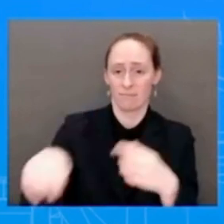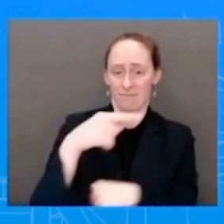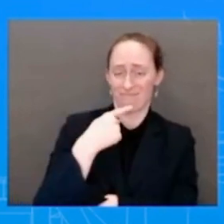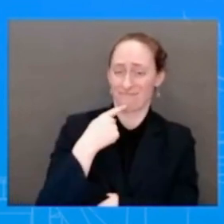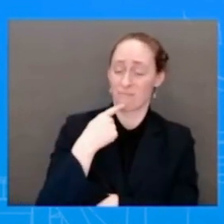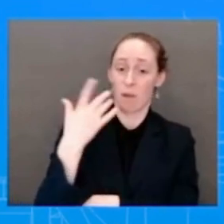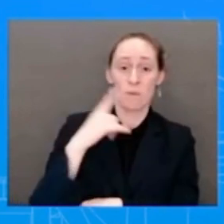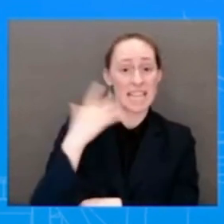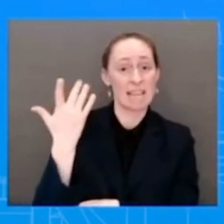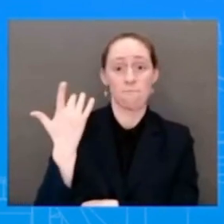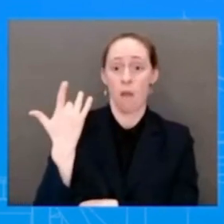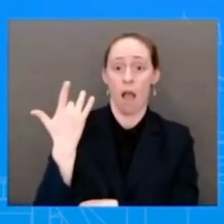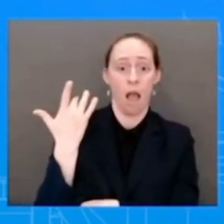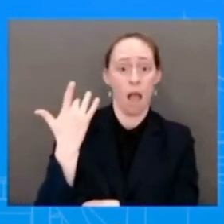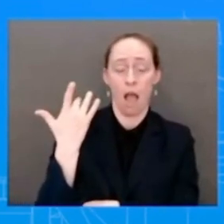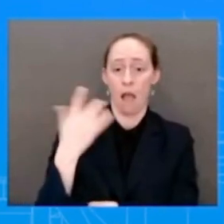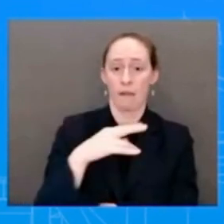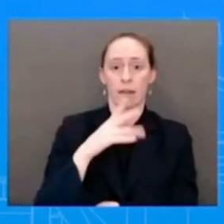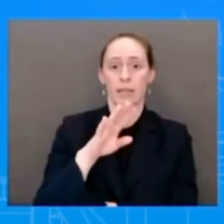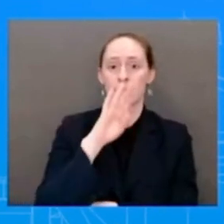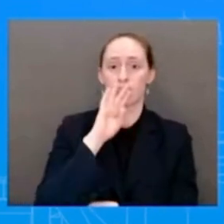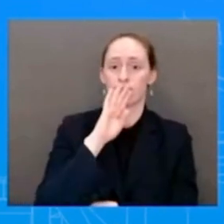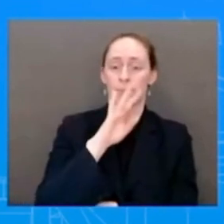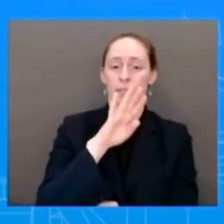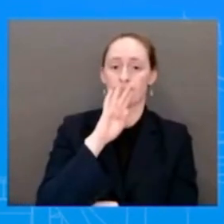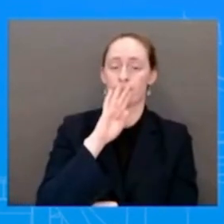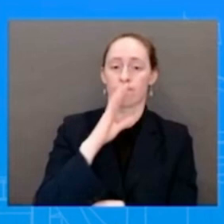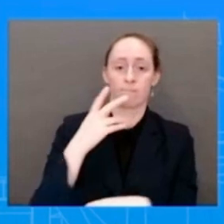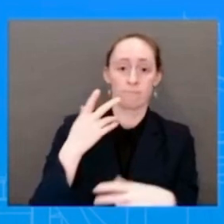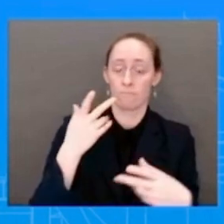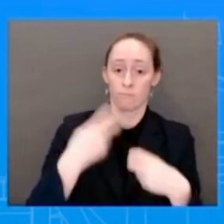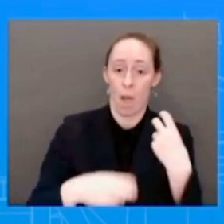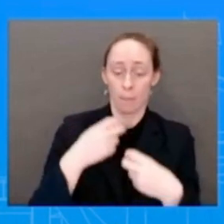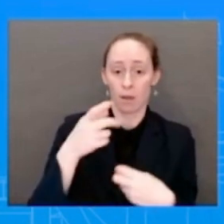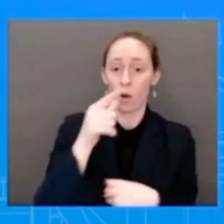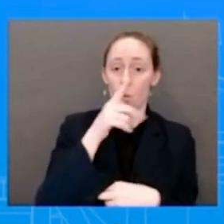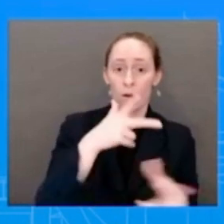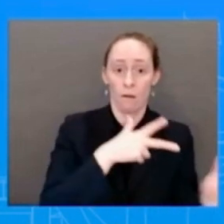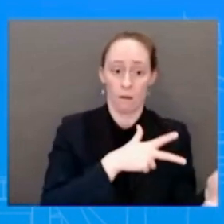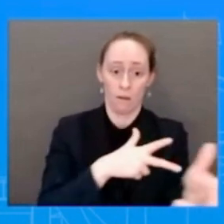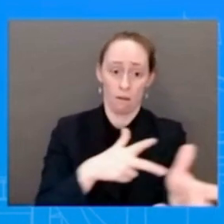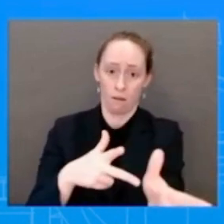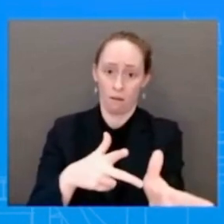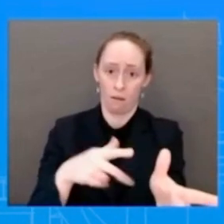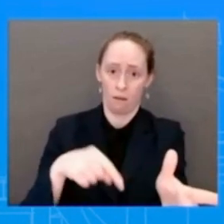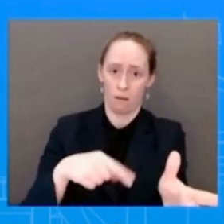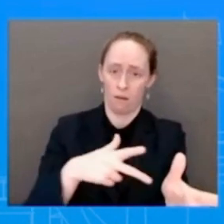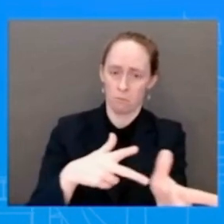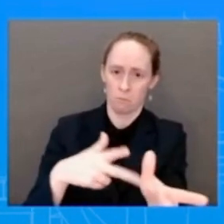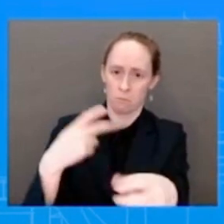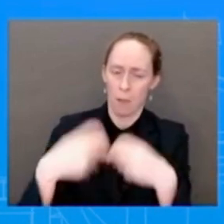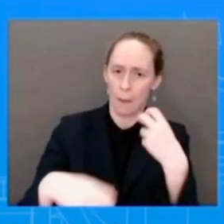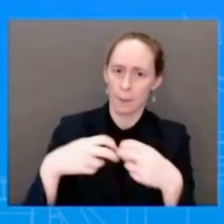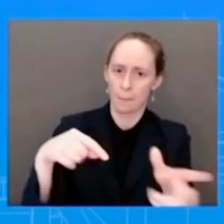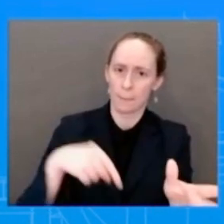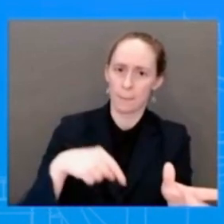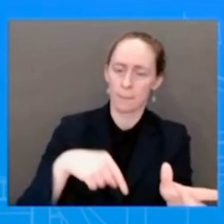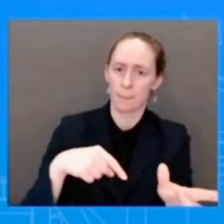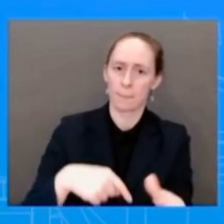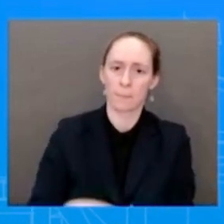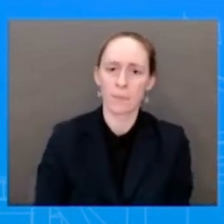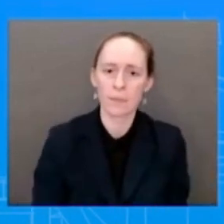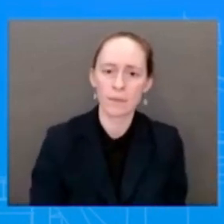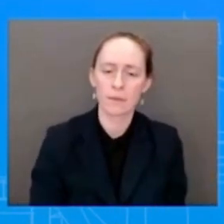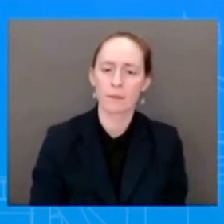be bipartisan support or even through executive order? Again, I don't want to get into specific on getting bipartisan support